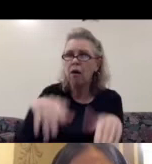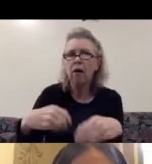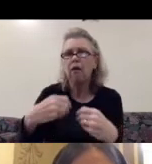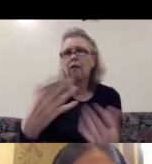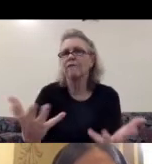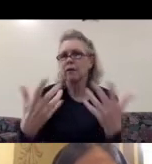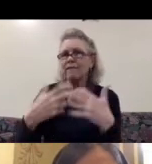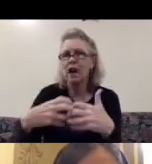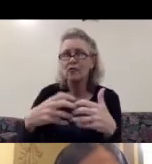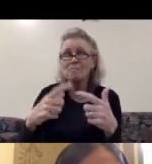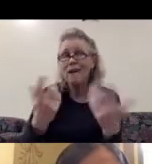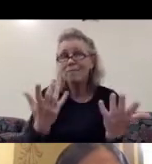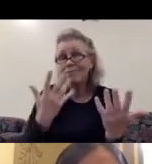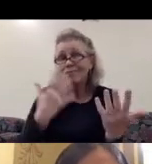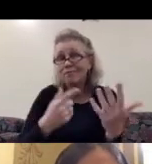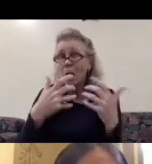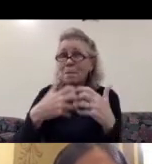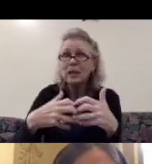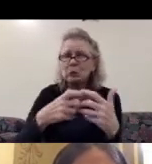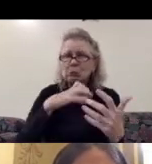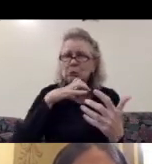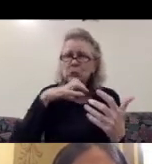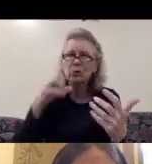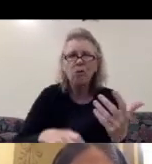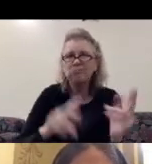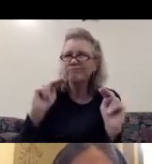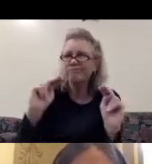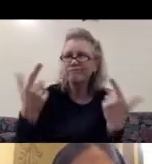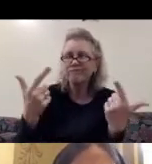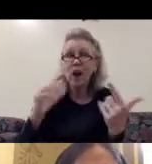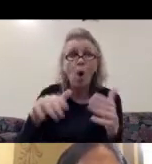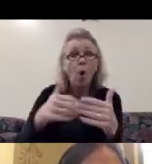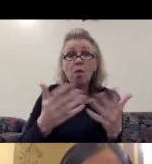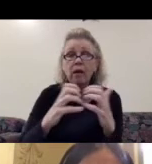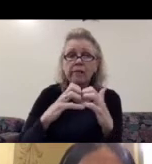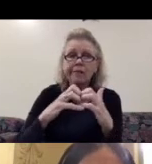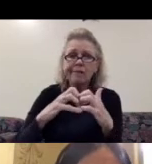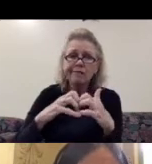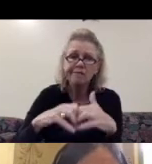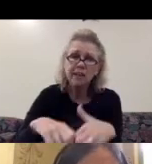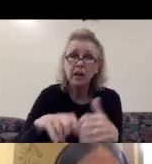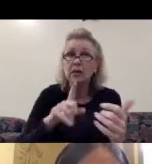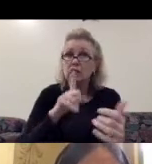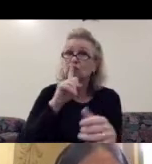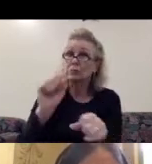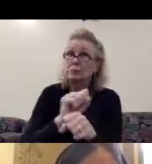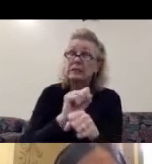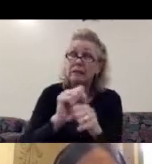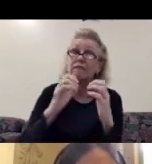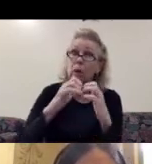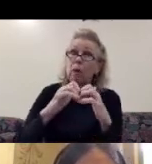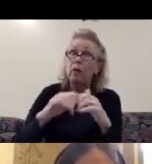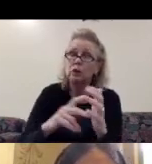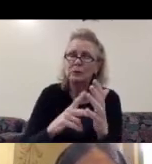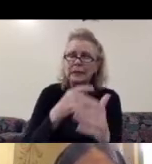Unfortunately, the machines in the factory were obsolete and the whole place went to the decay. It was literally falling into pieces. I